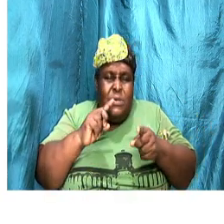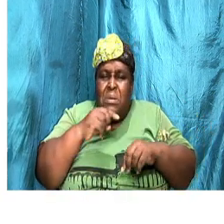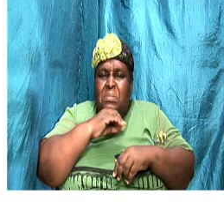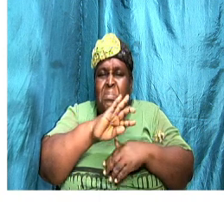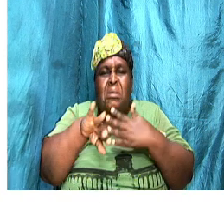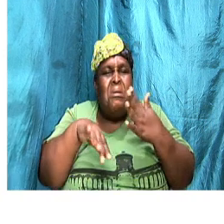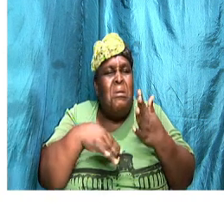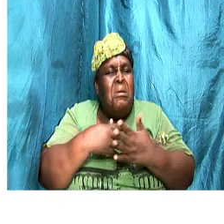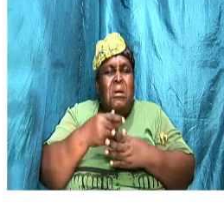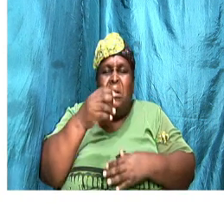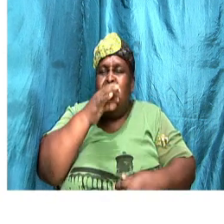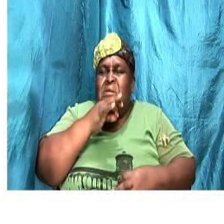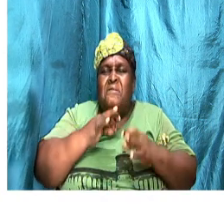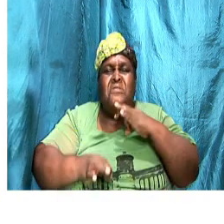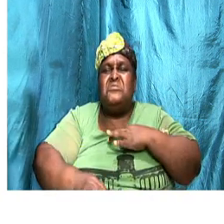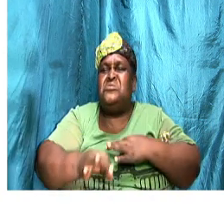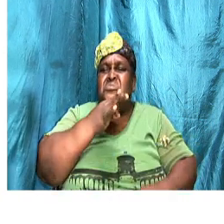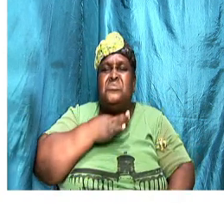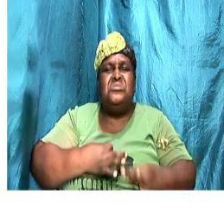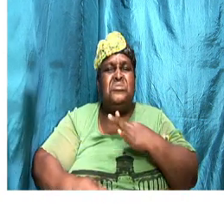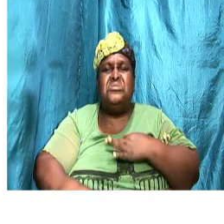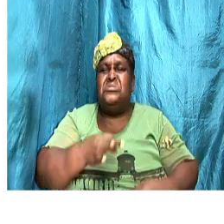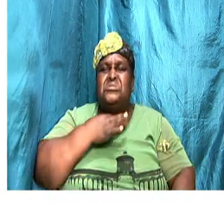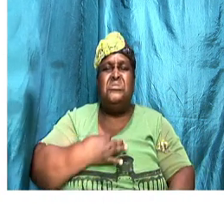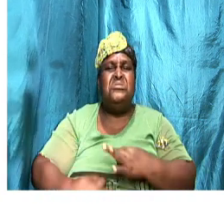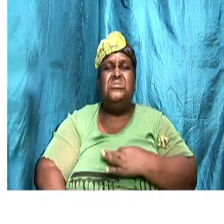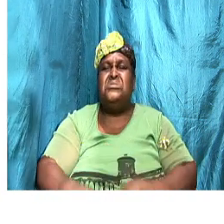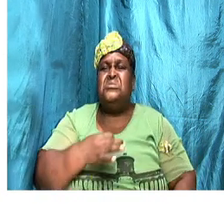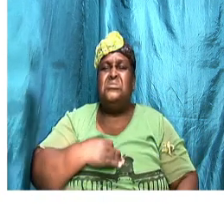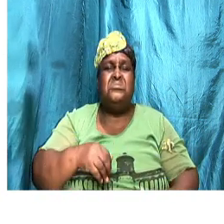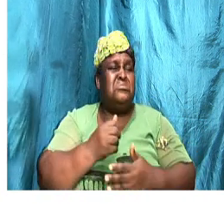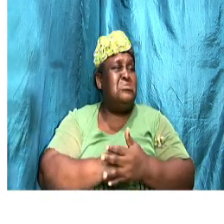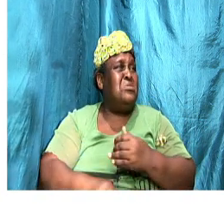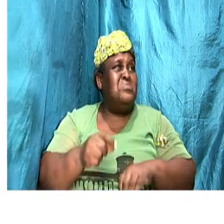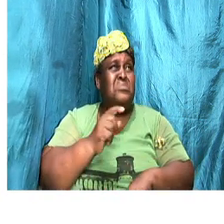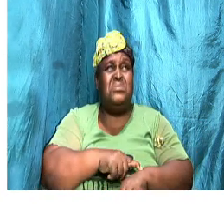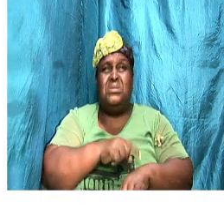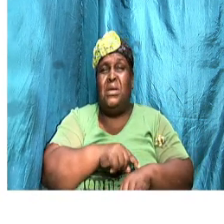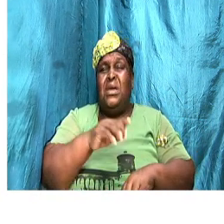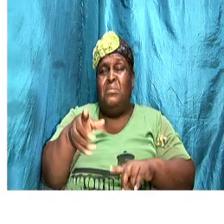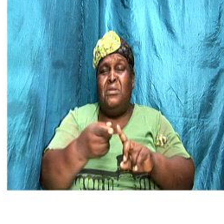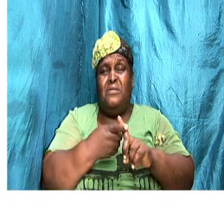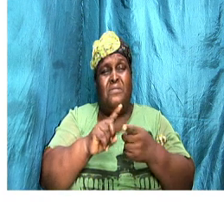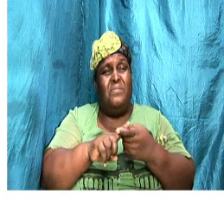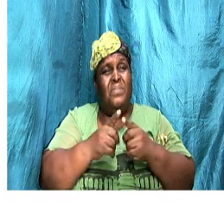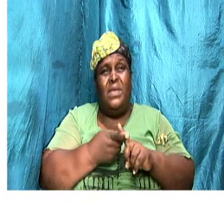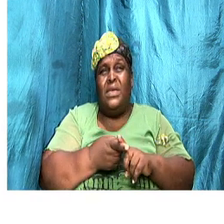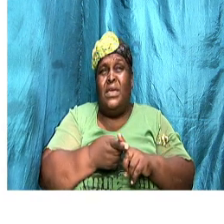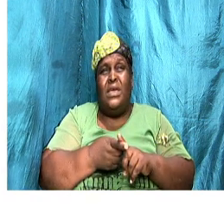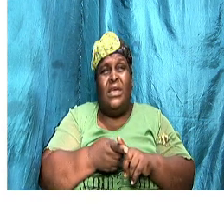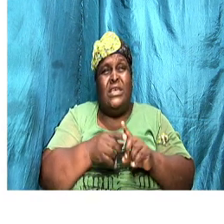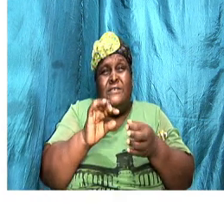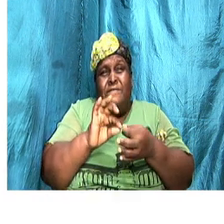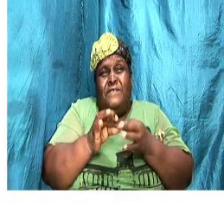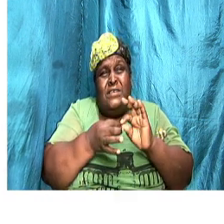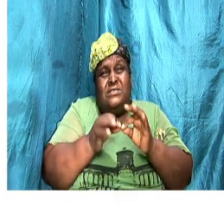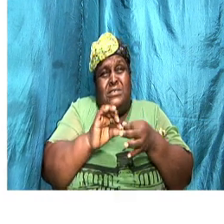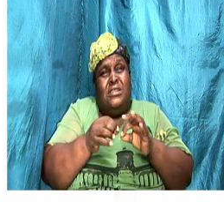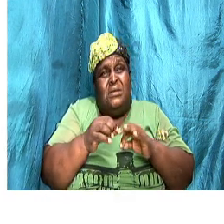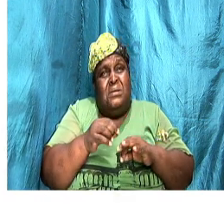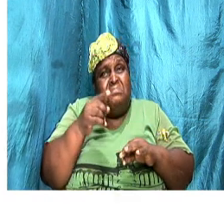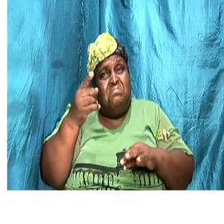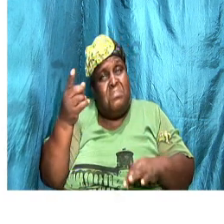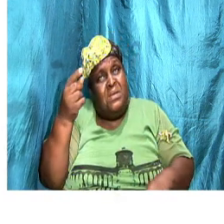but sometimes your partner is still working out his thoughts and feeling and